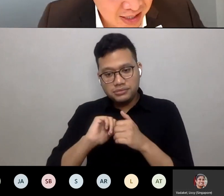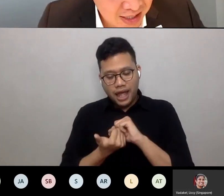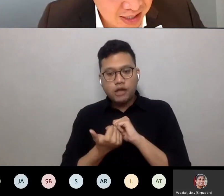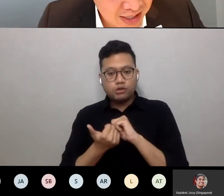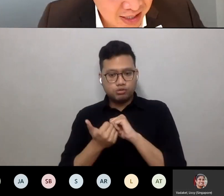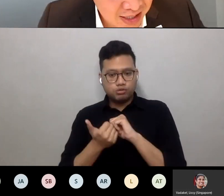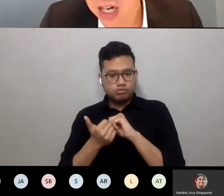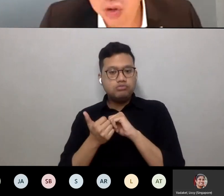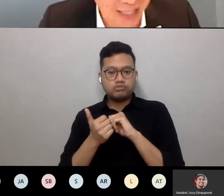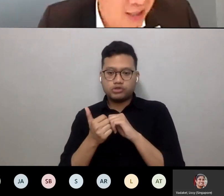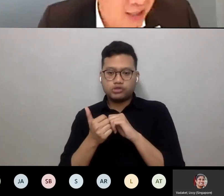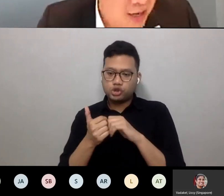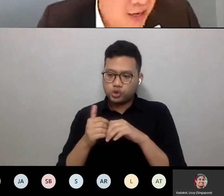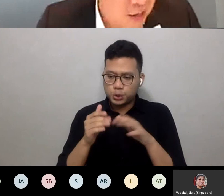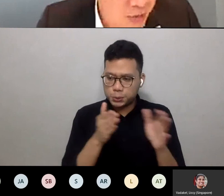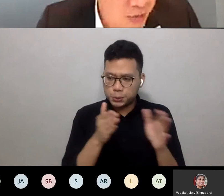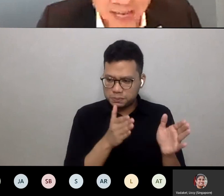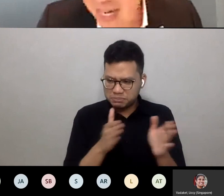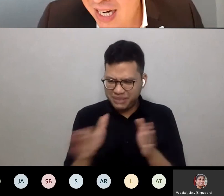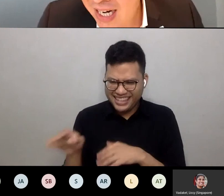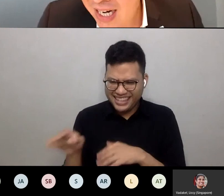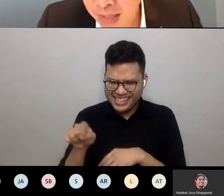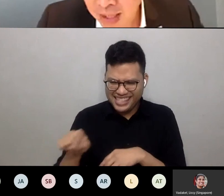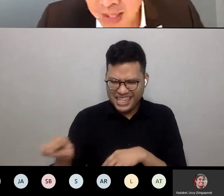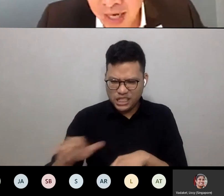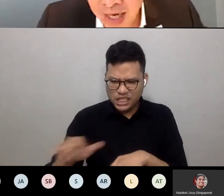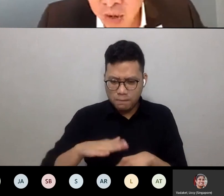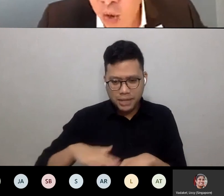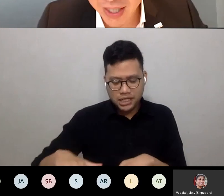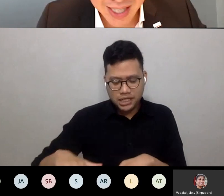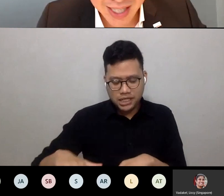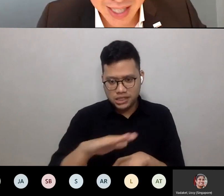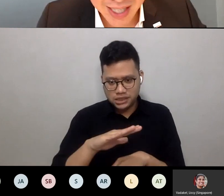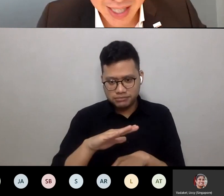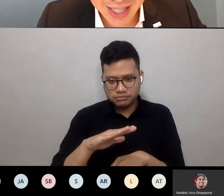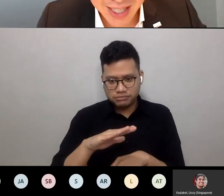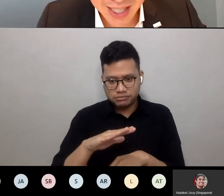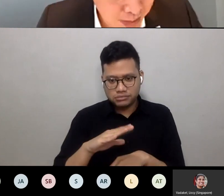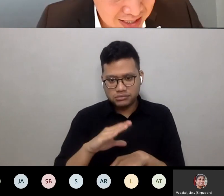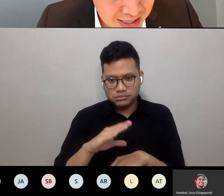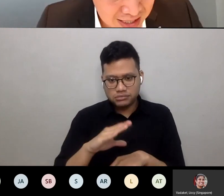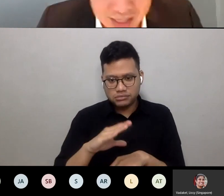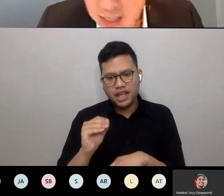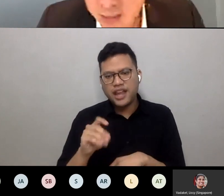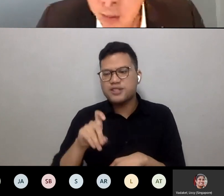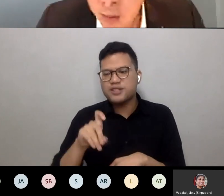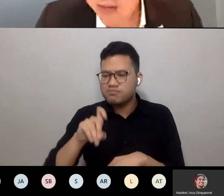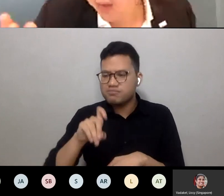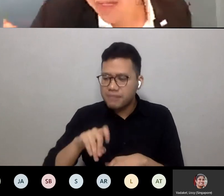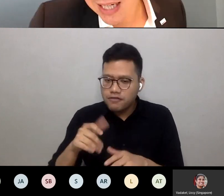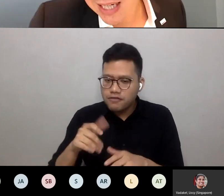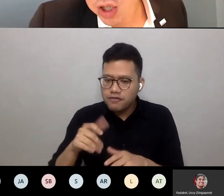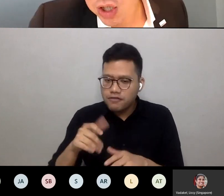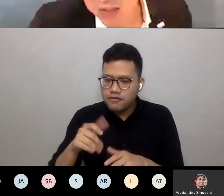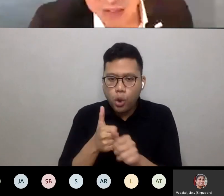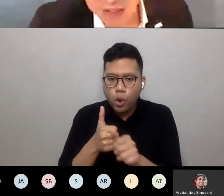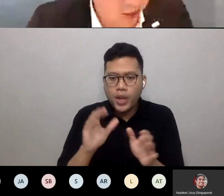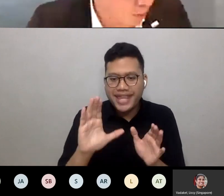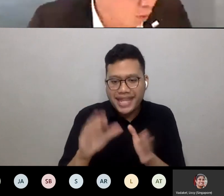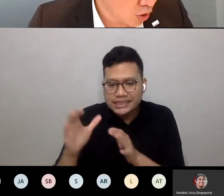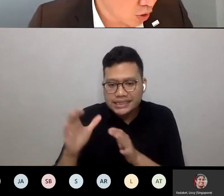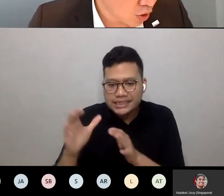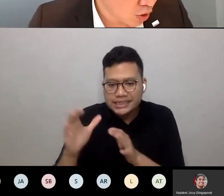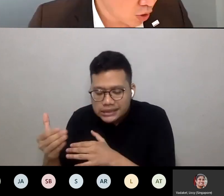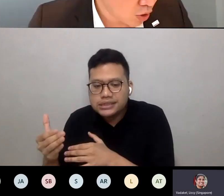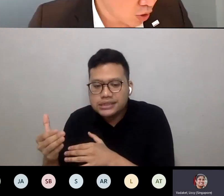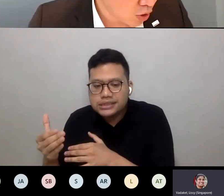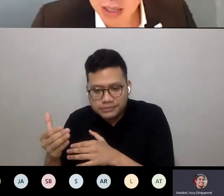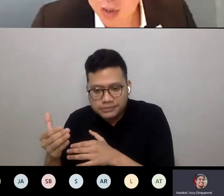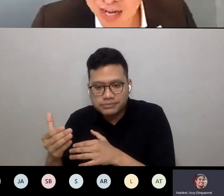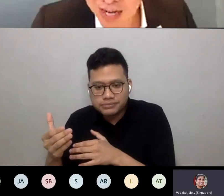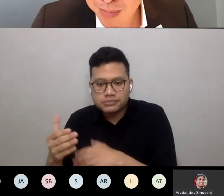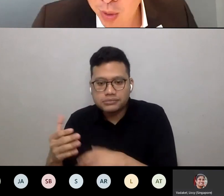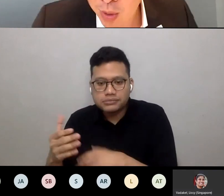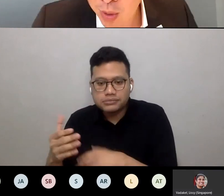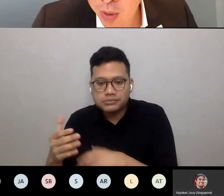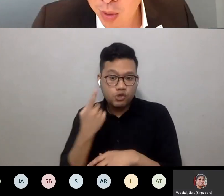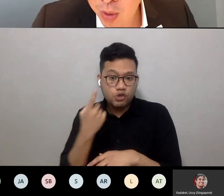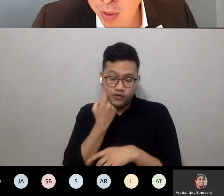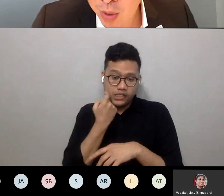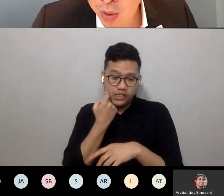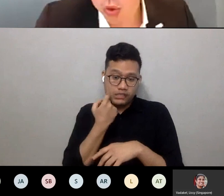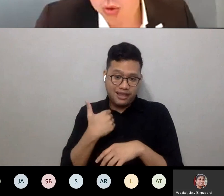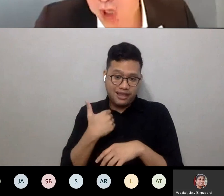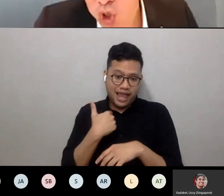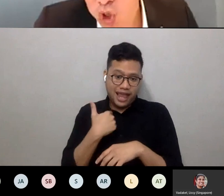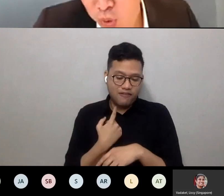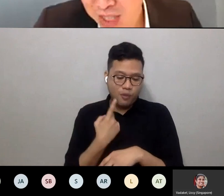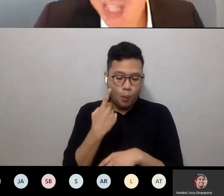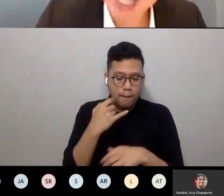these spaces and naturally that has to be done on a case-by-case basis. We've recently just done a project in Saudi Arabia